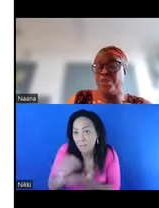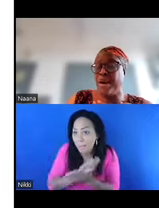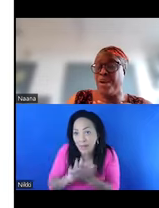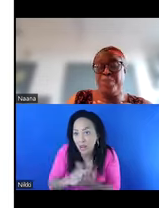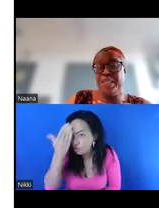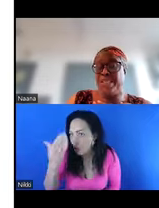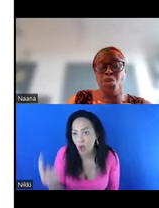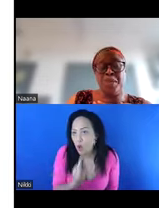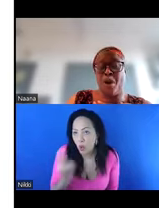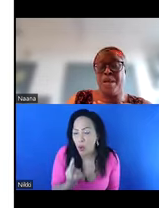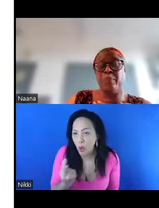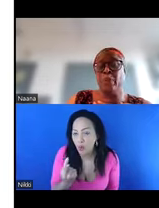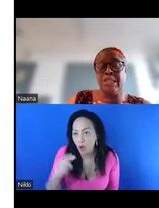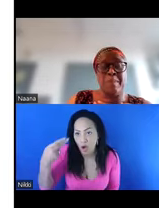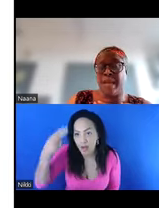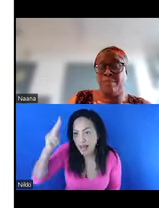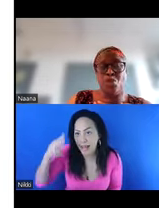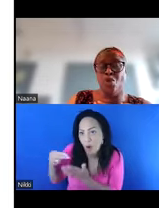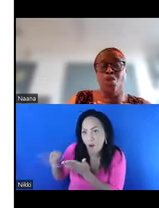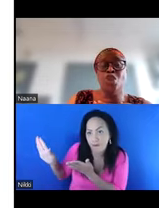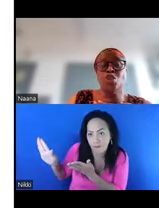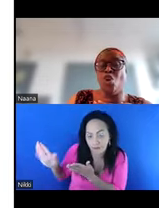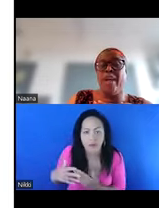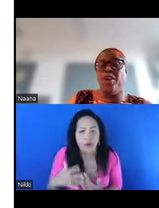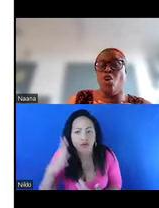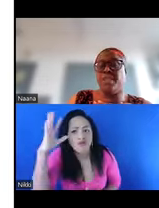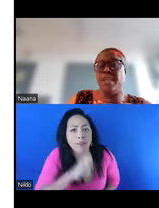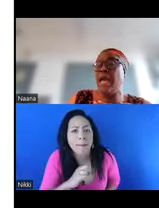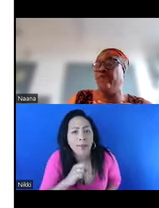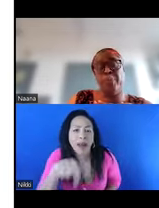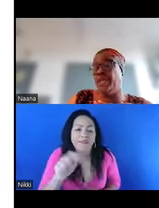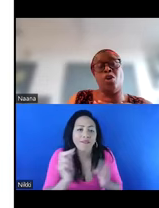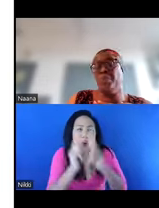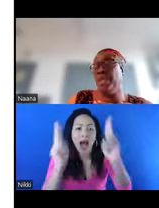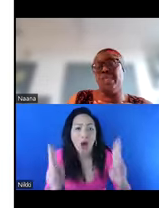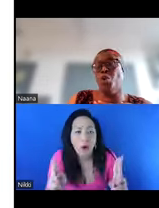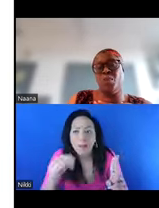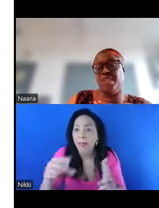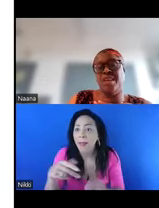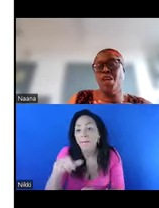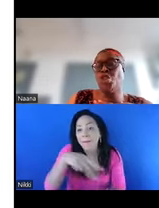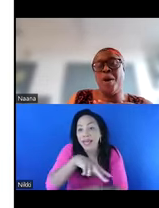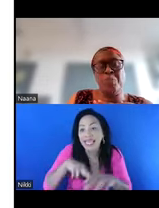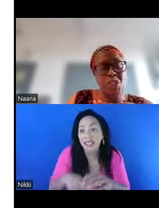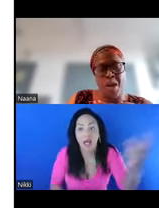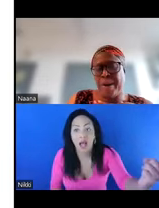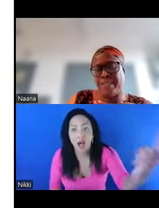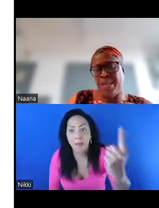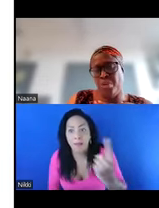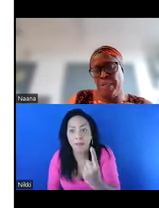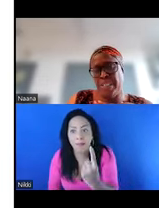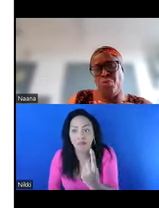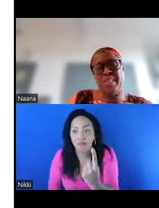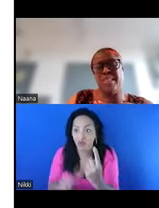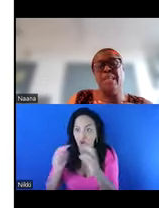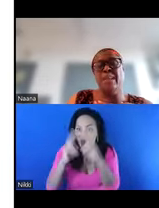us coming from our communities know that once a policeman comes to your door and knocks, everybody in the community knows. So when we talk about